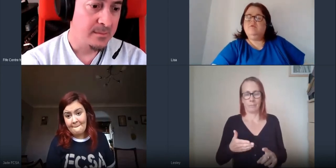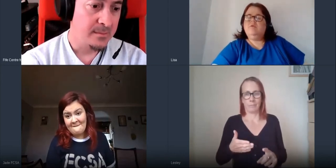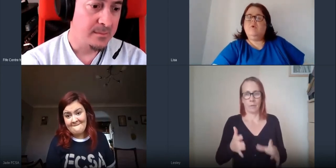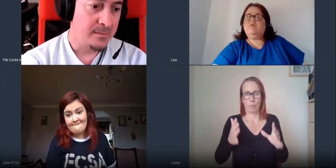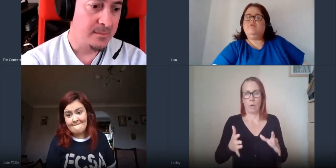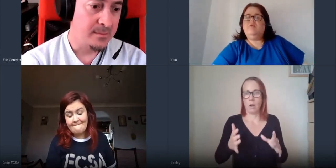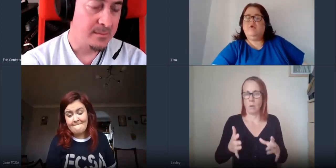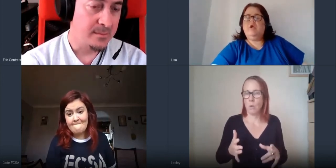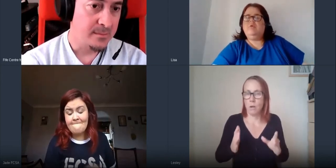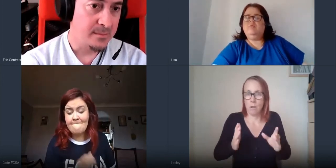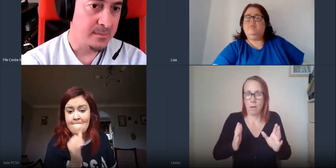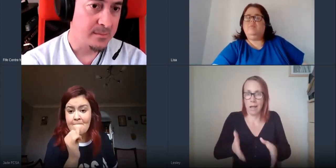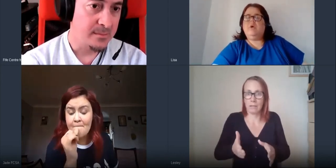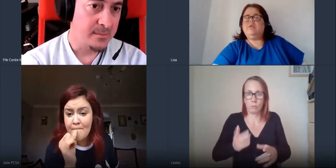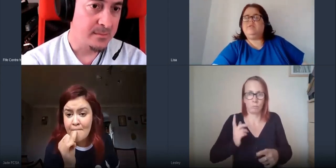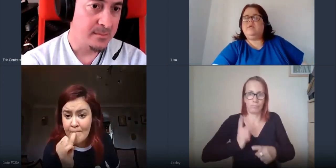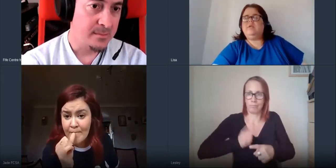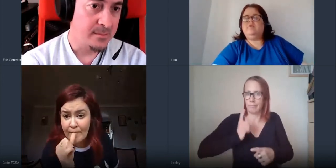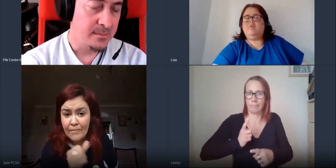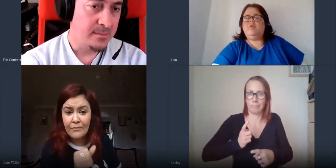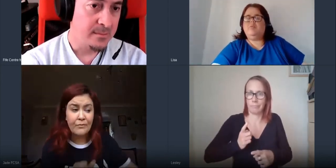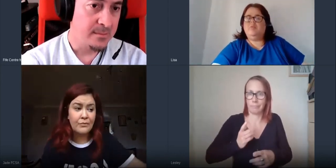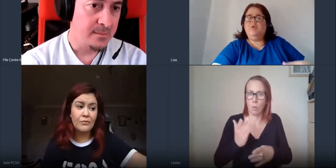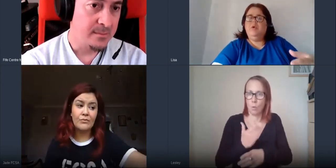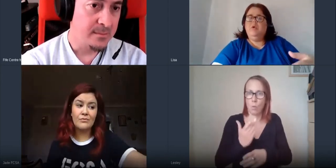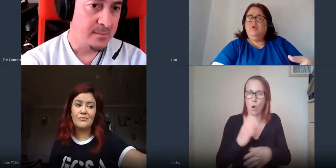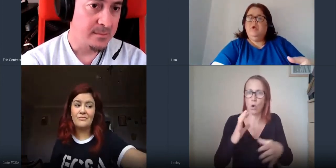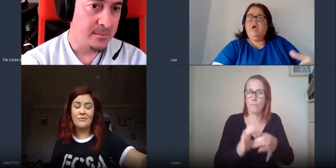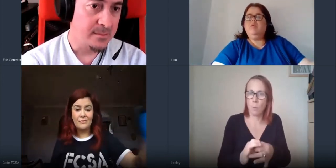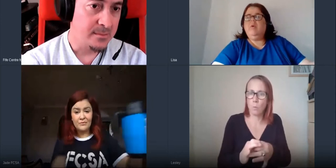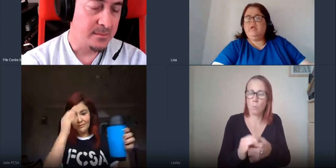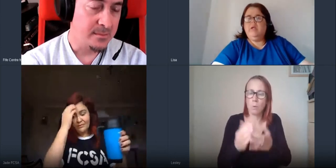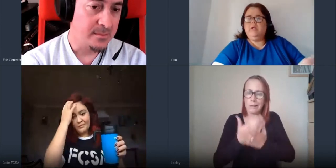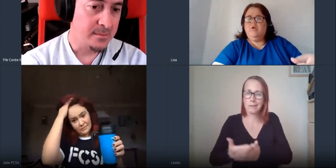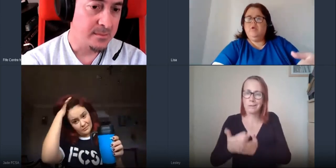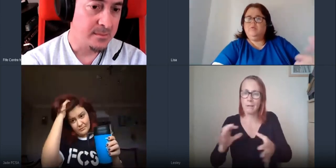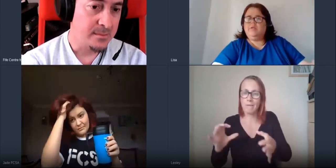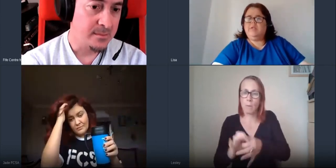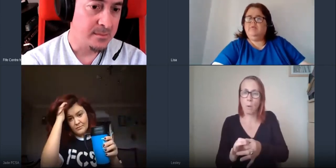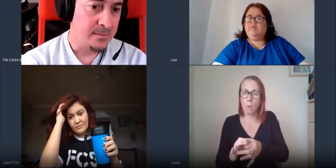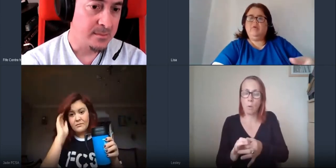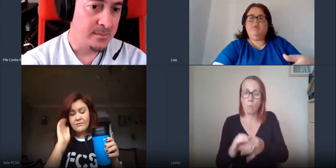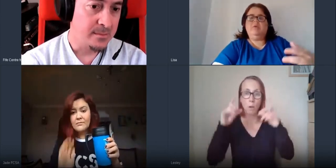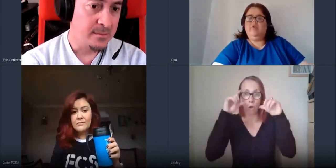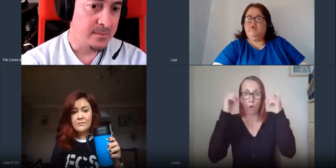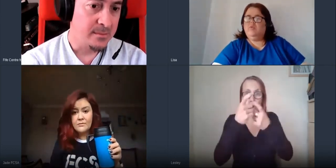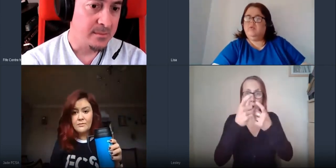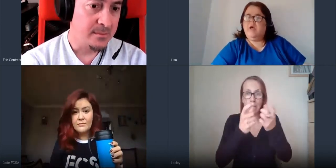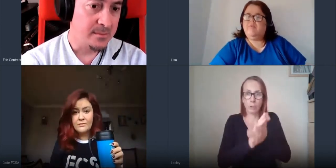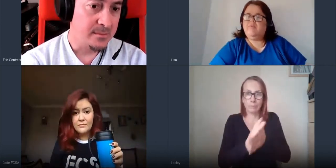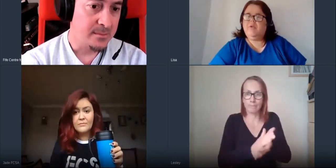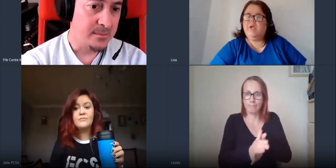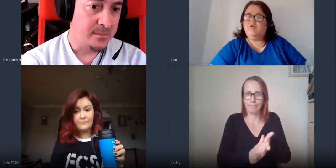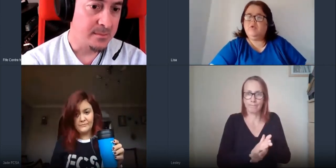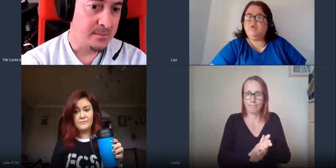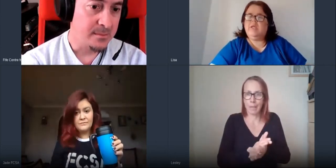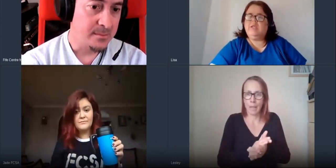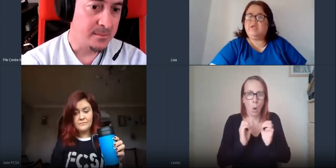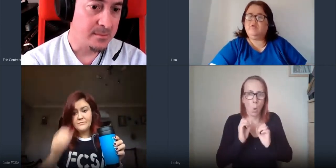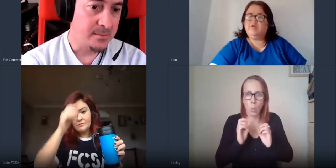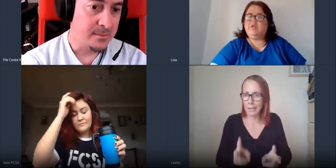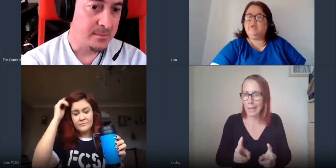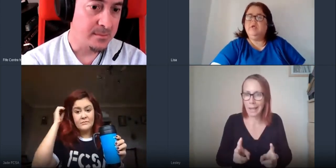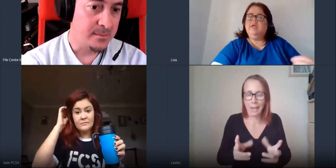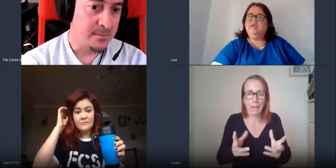work work and study from home how quickly the college was saying right well if you don't have technology any